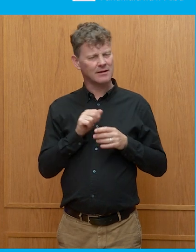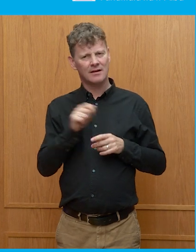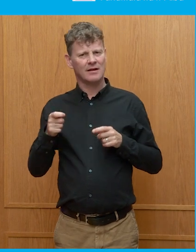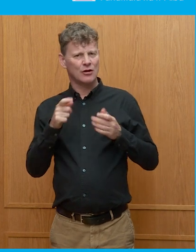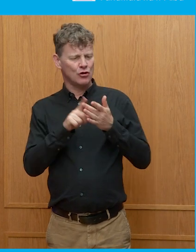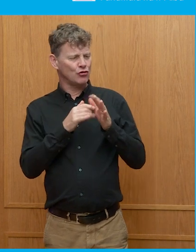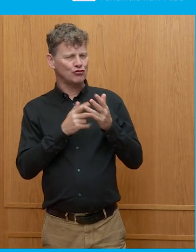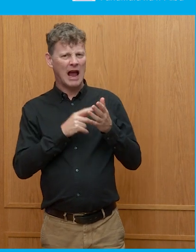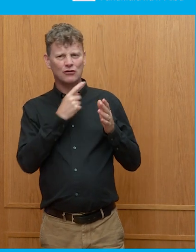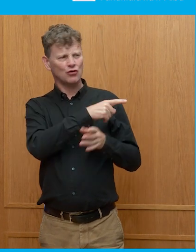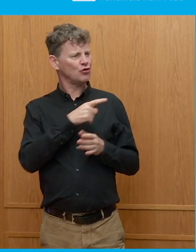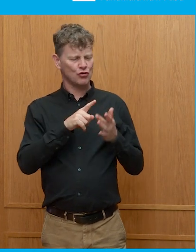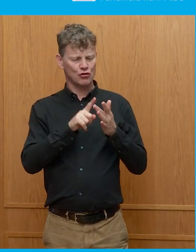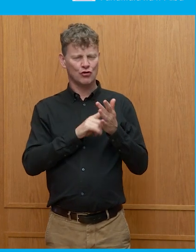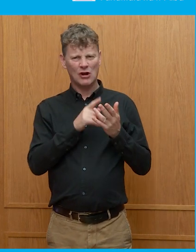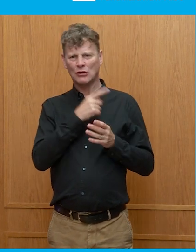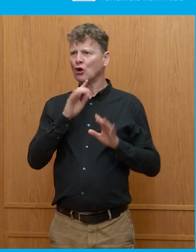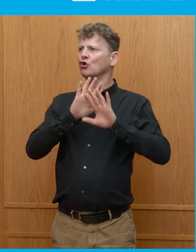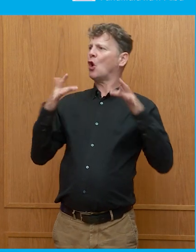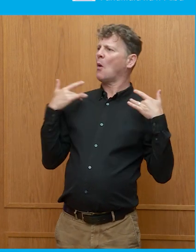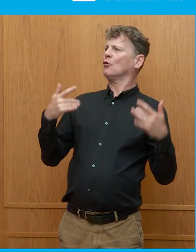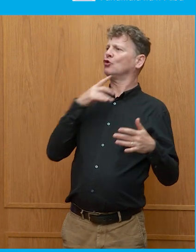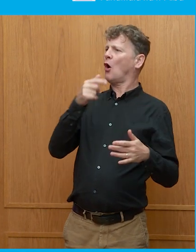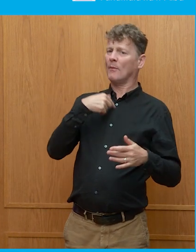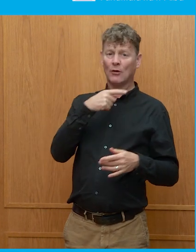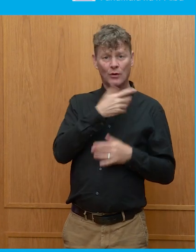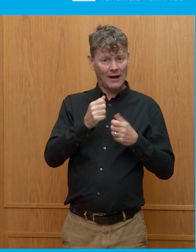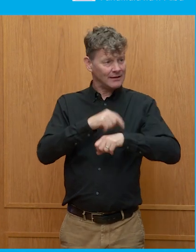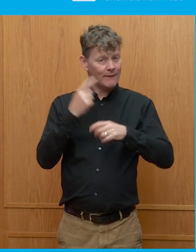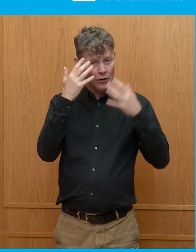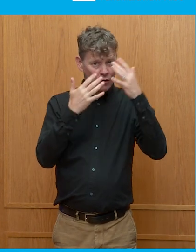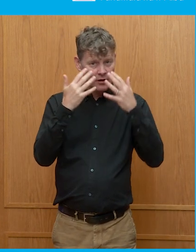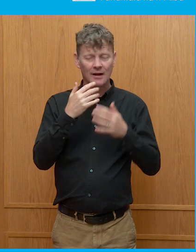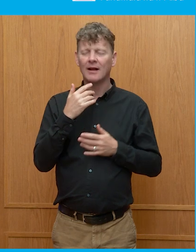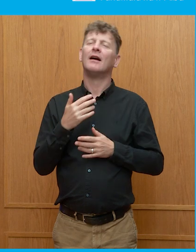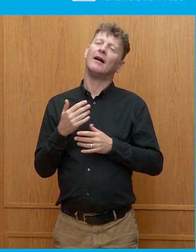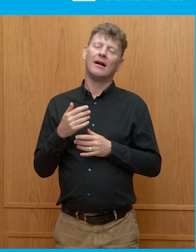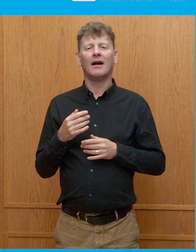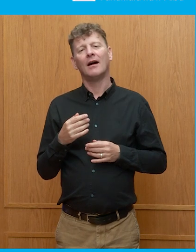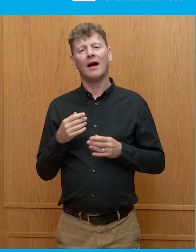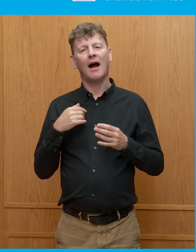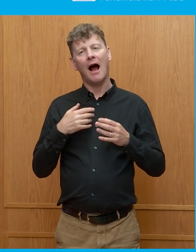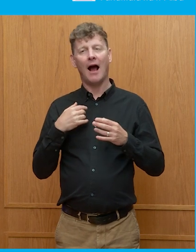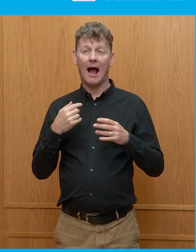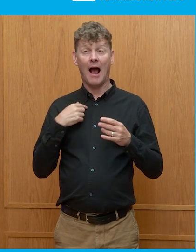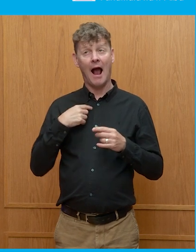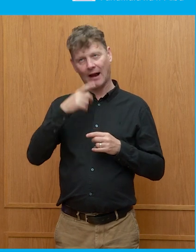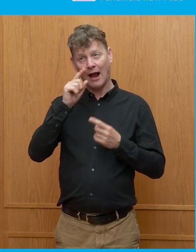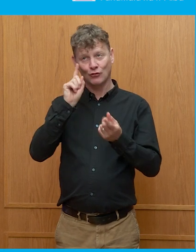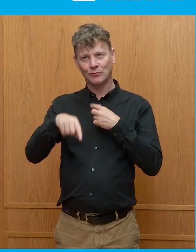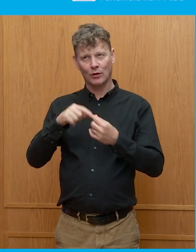me. Have you reflected further? Oh, I have index cards full of responses for you.